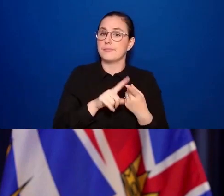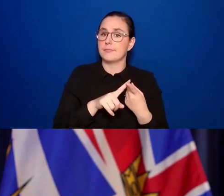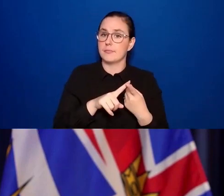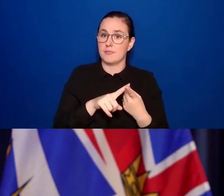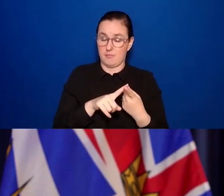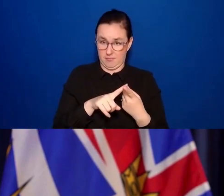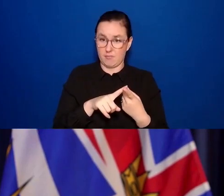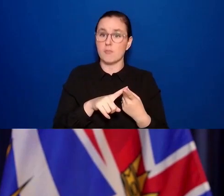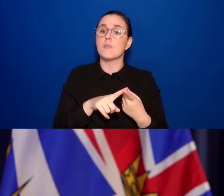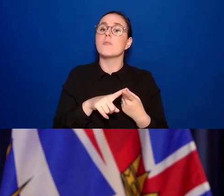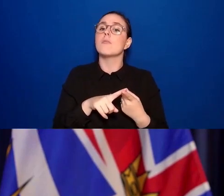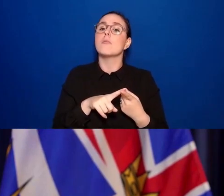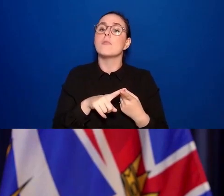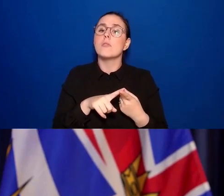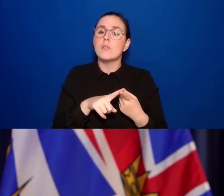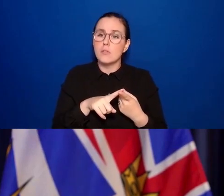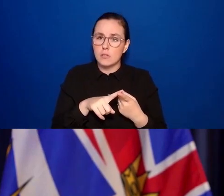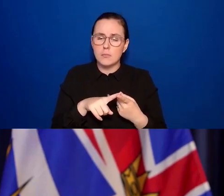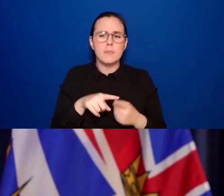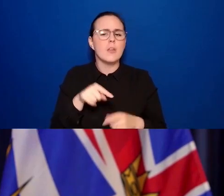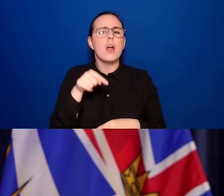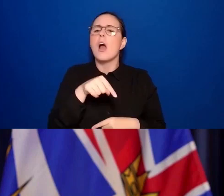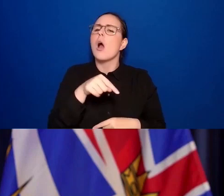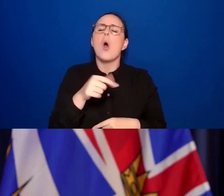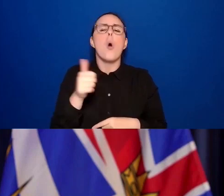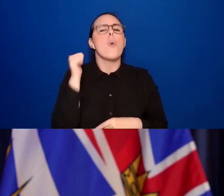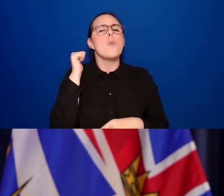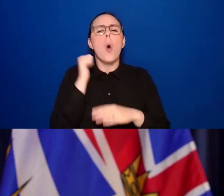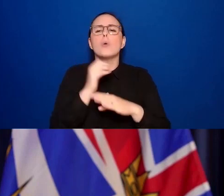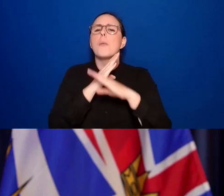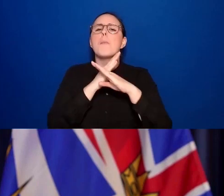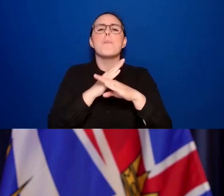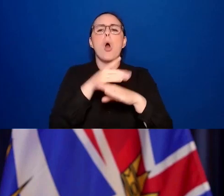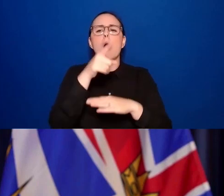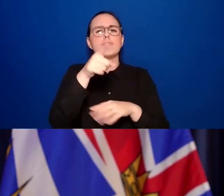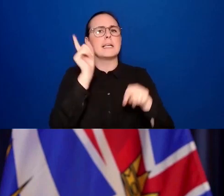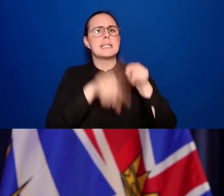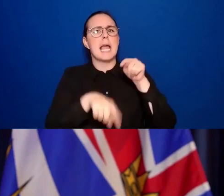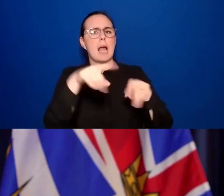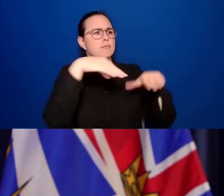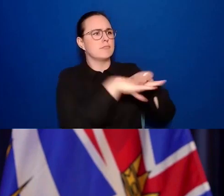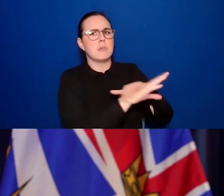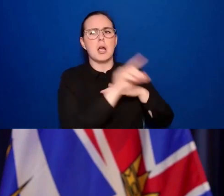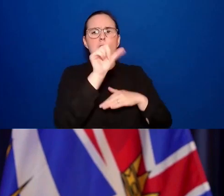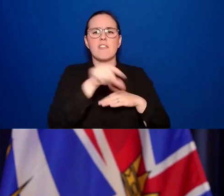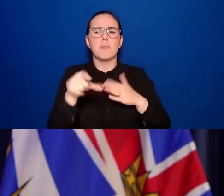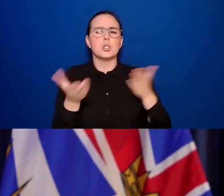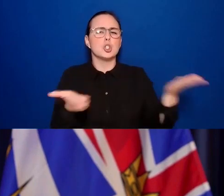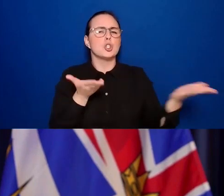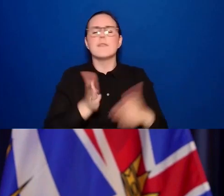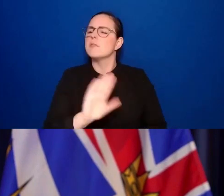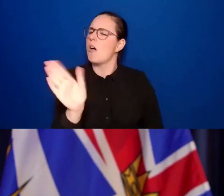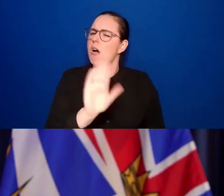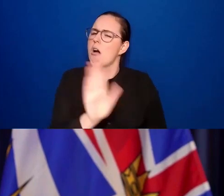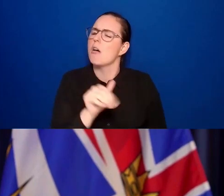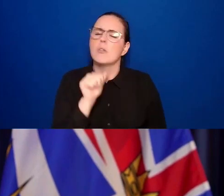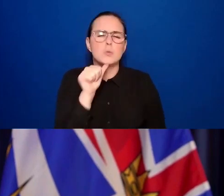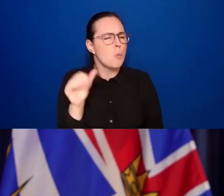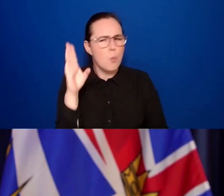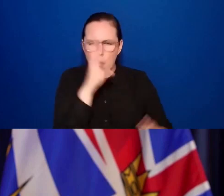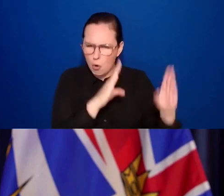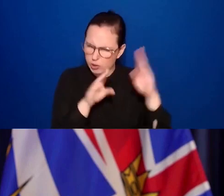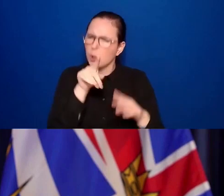basic services from government. government, you do not have to be concerned about not being able to access provincial services, municipal services,